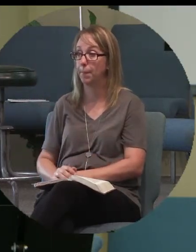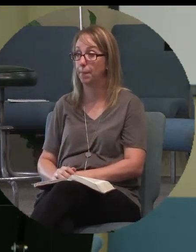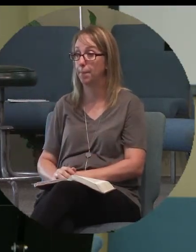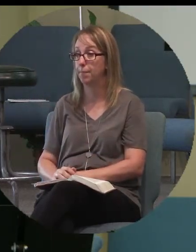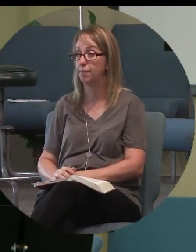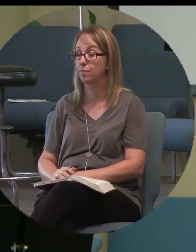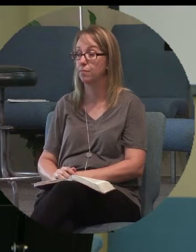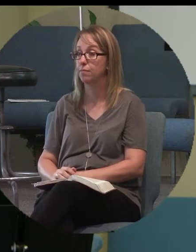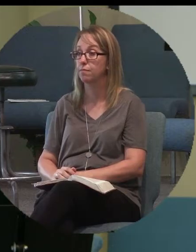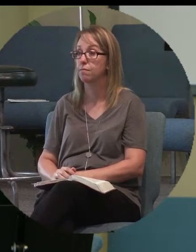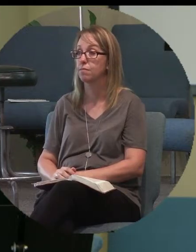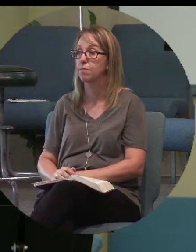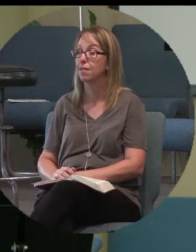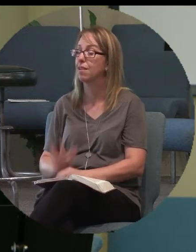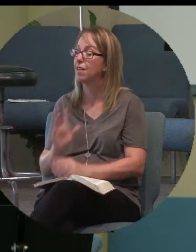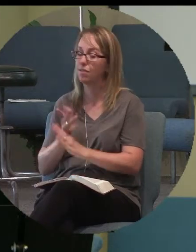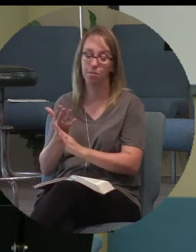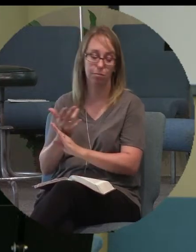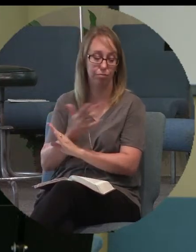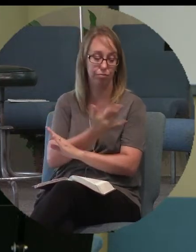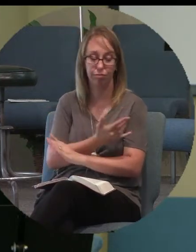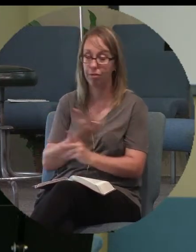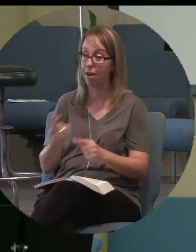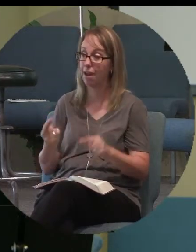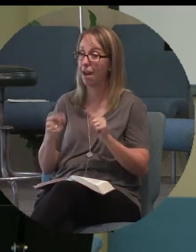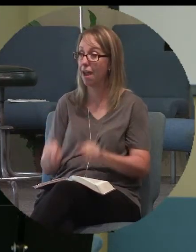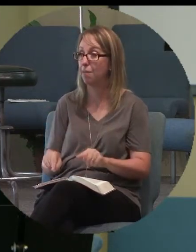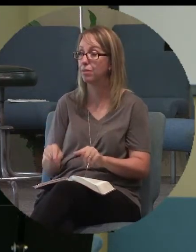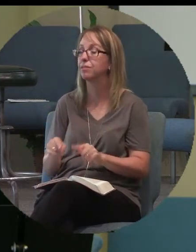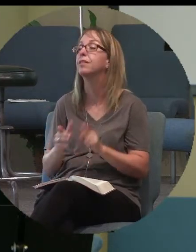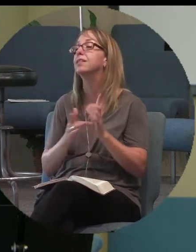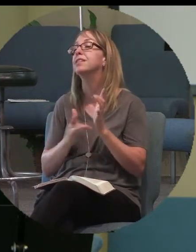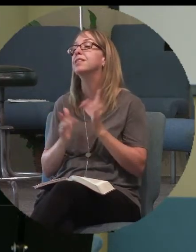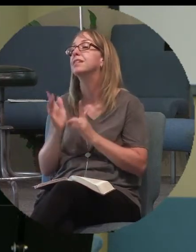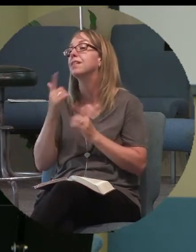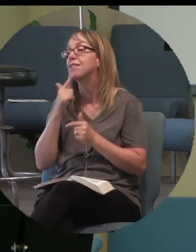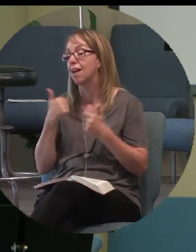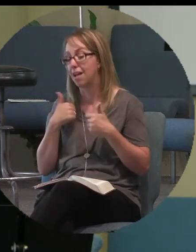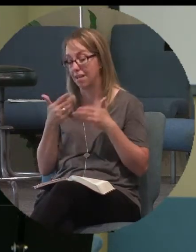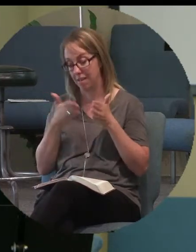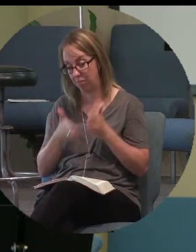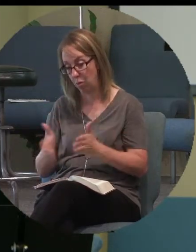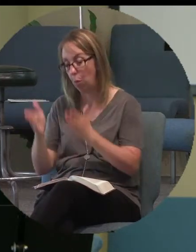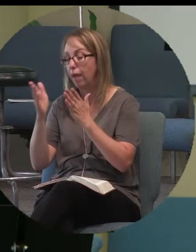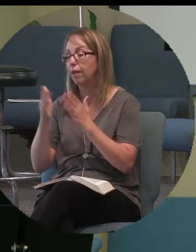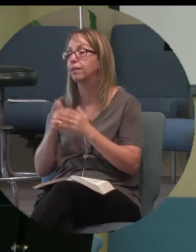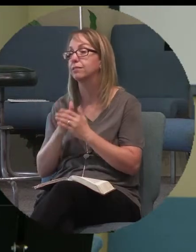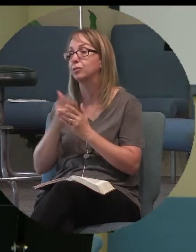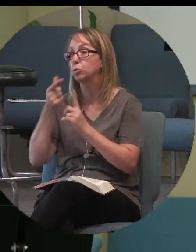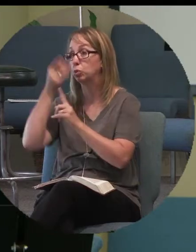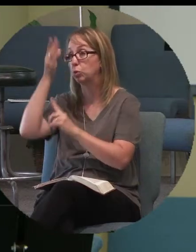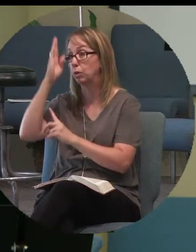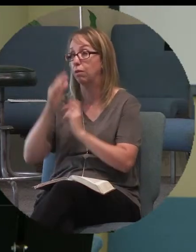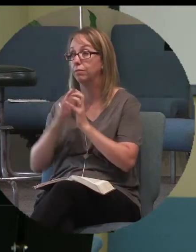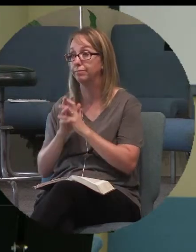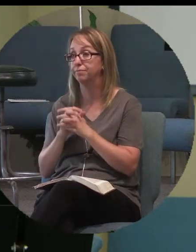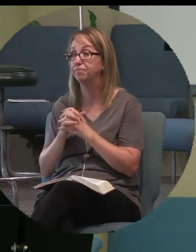So even way before this happened, Jesus said, I am the pathway to God.